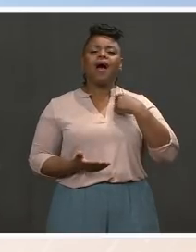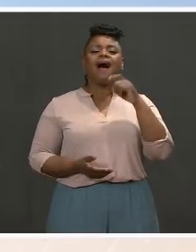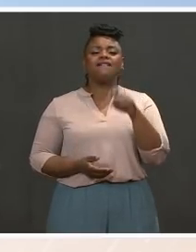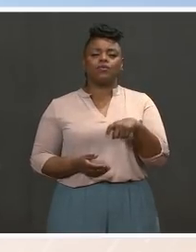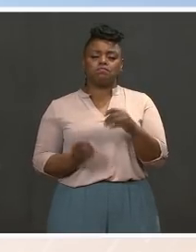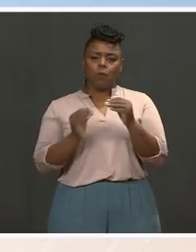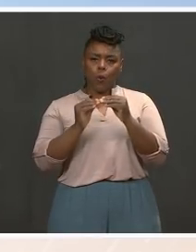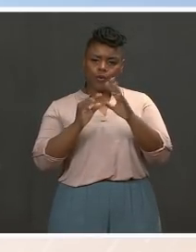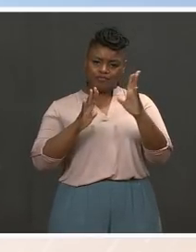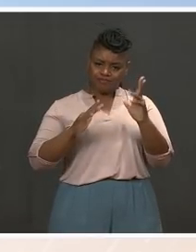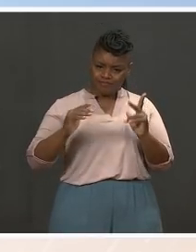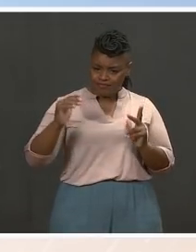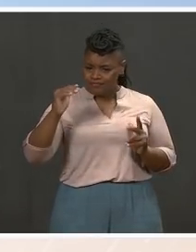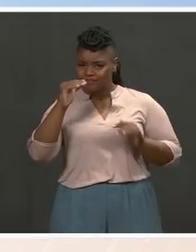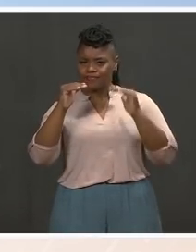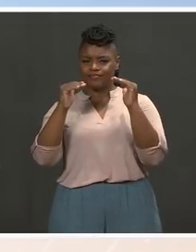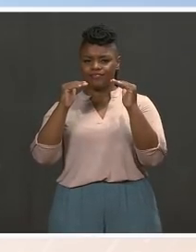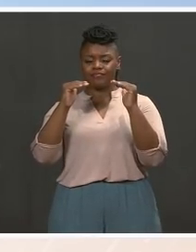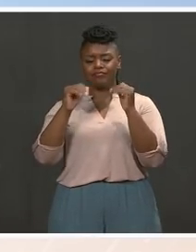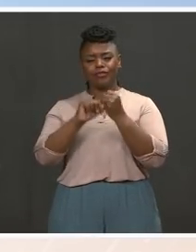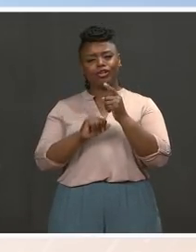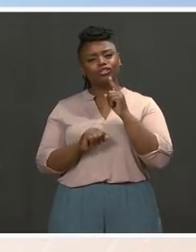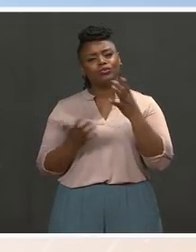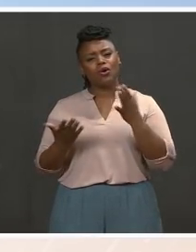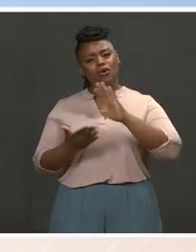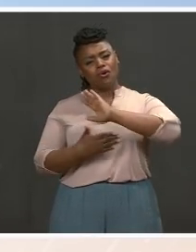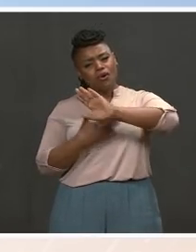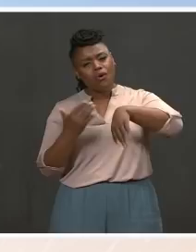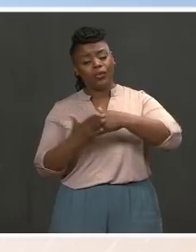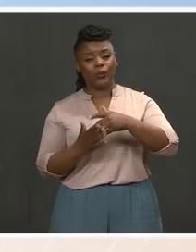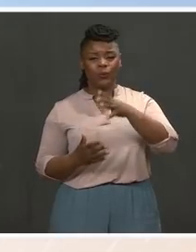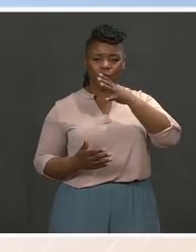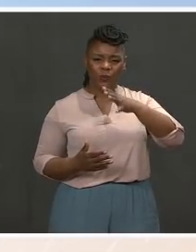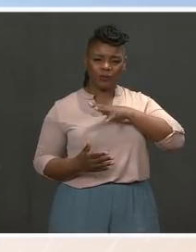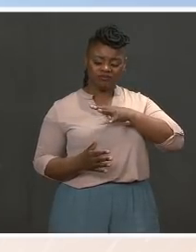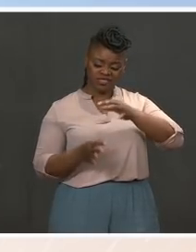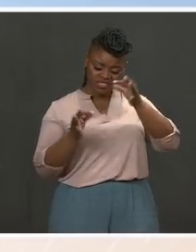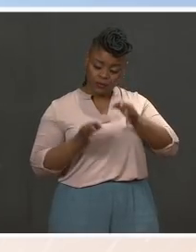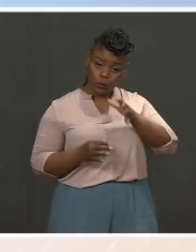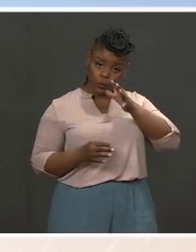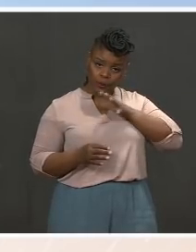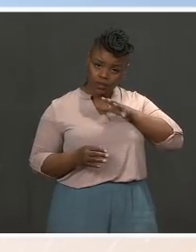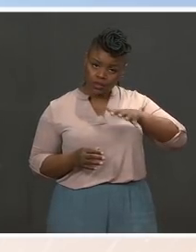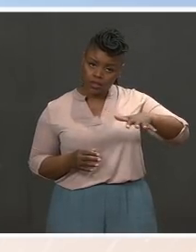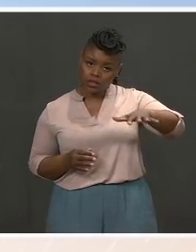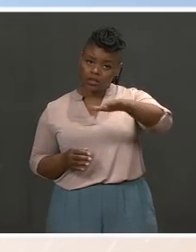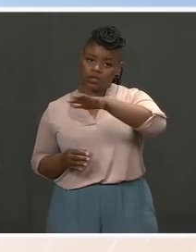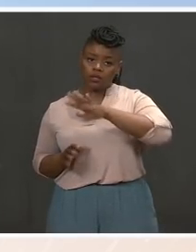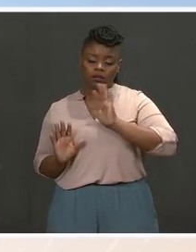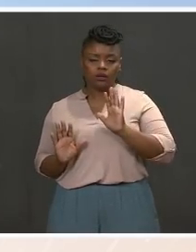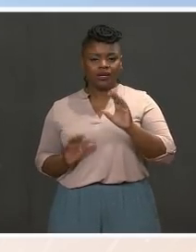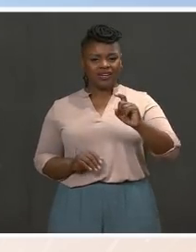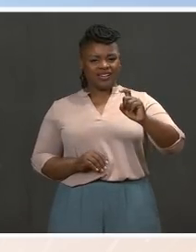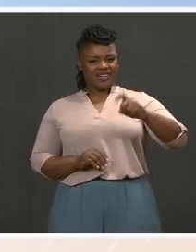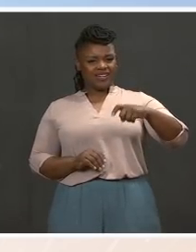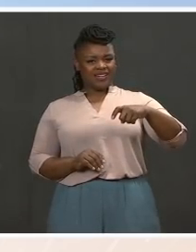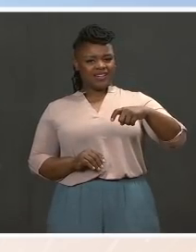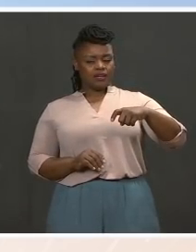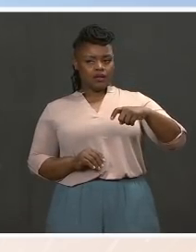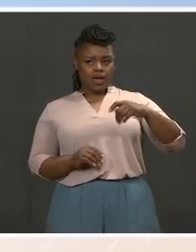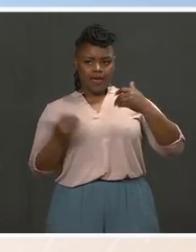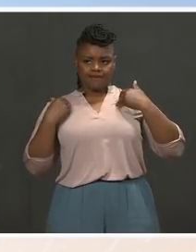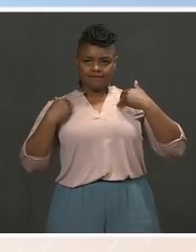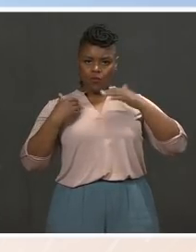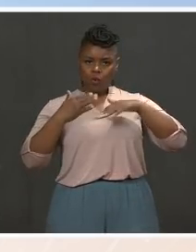and to take steps to ensure that all women, especially women of color, have their shot to get ahead. And so with that, we will take some questions.